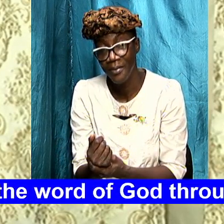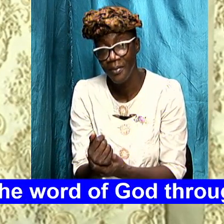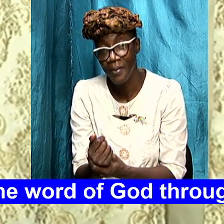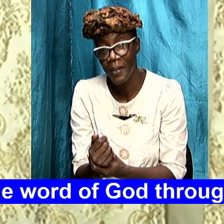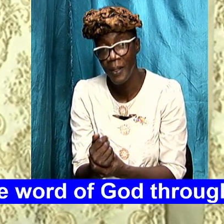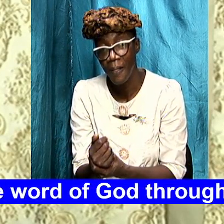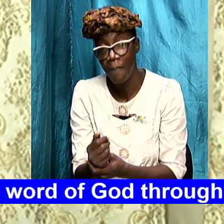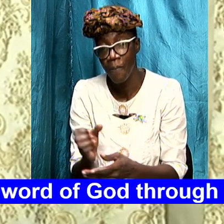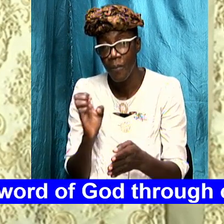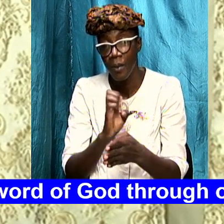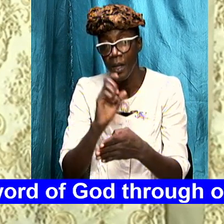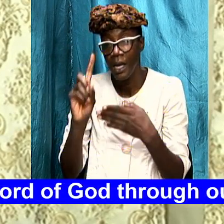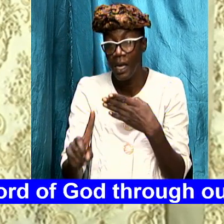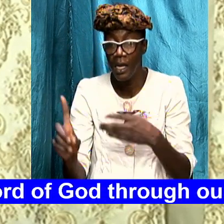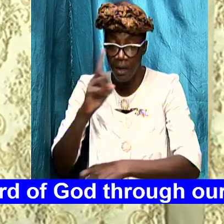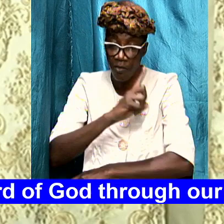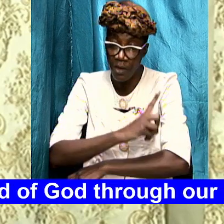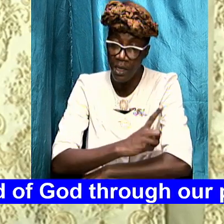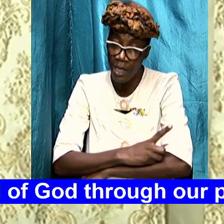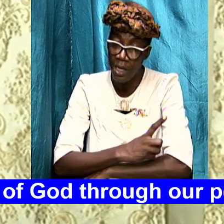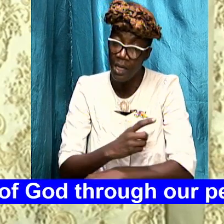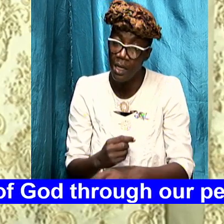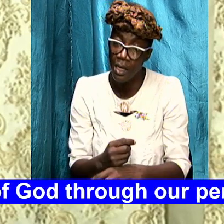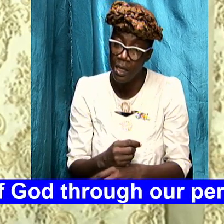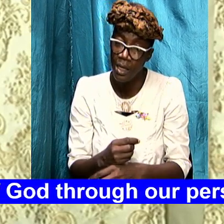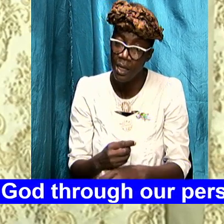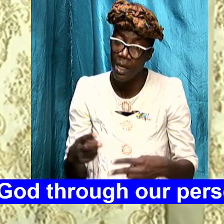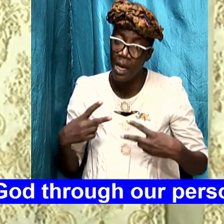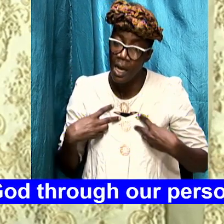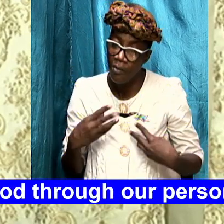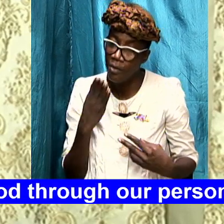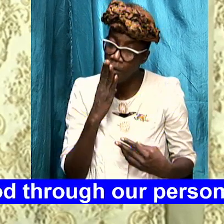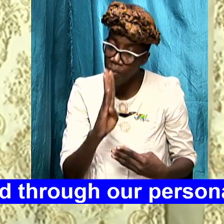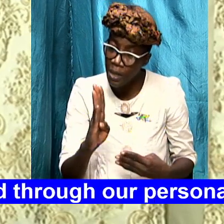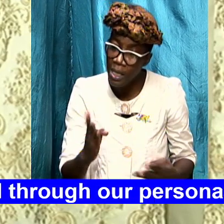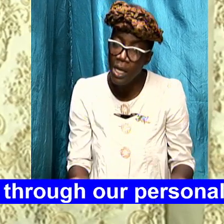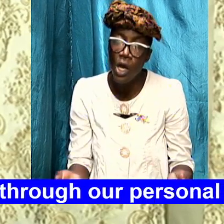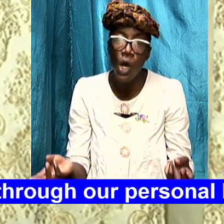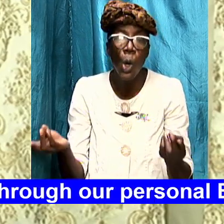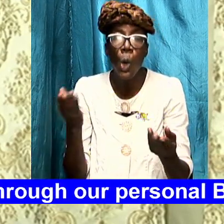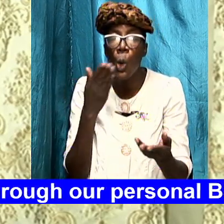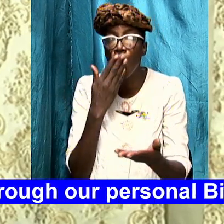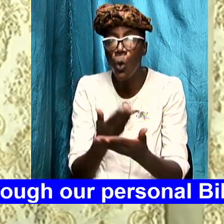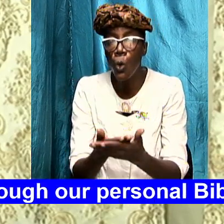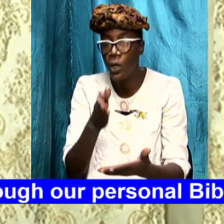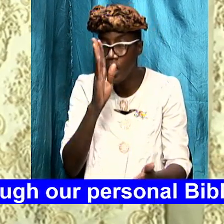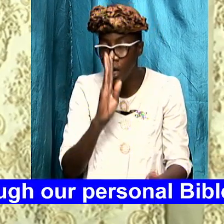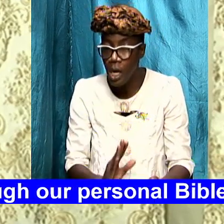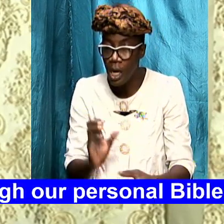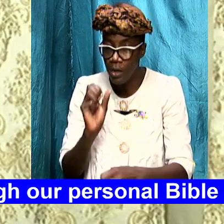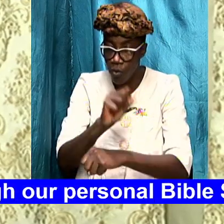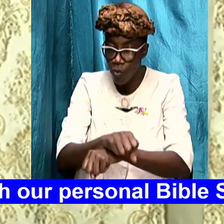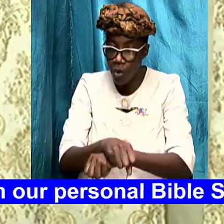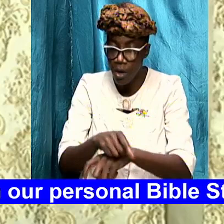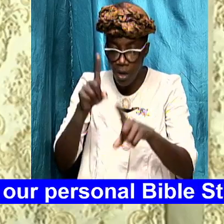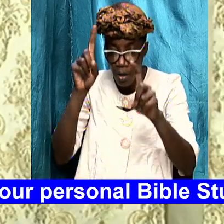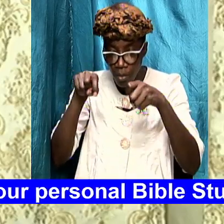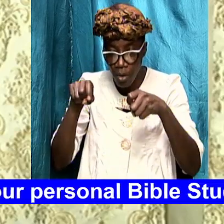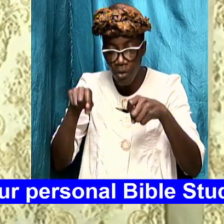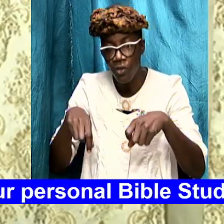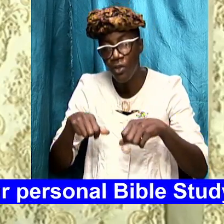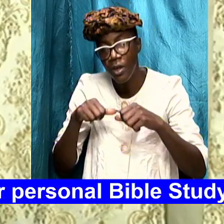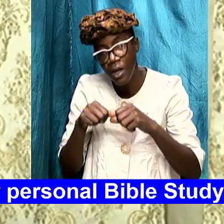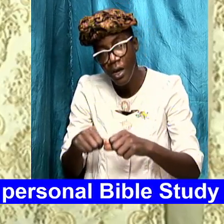at the end of the day is going to have to be good because God's work must go